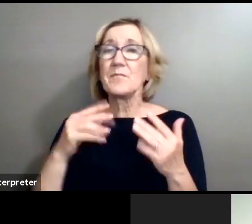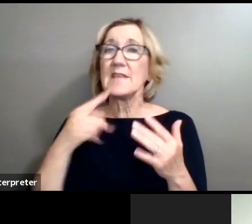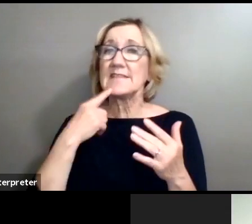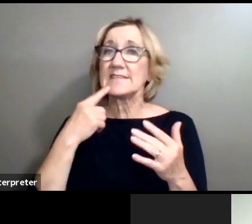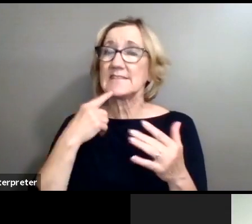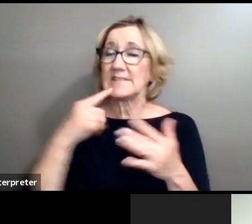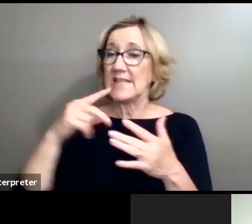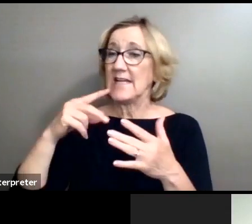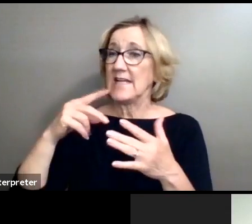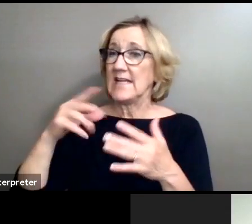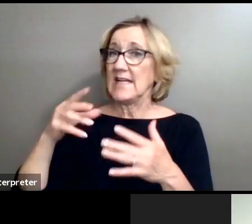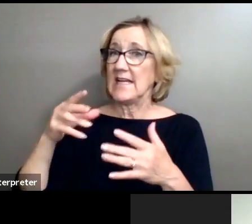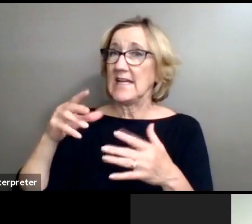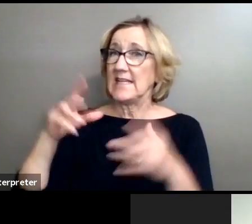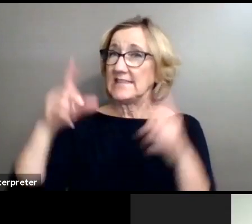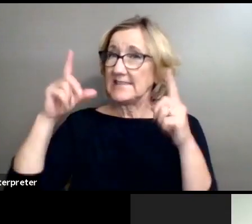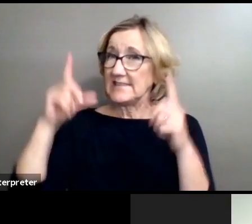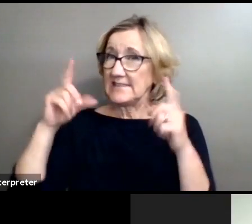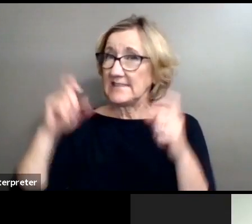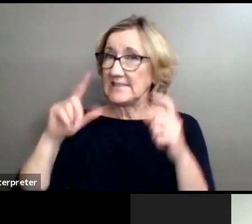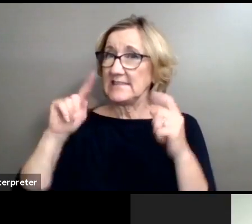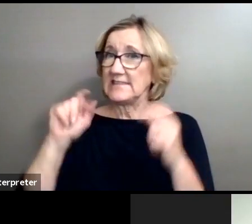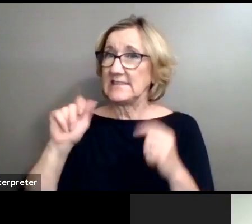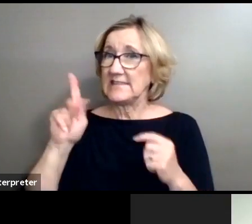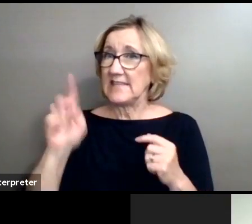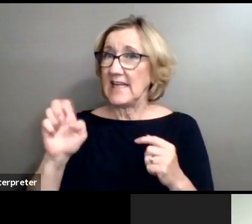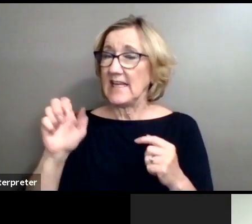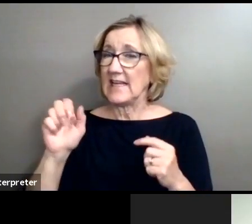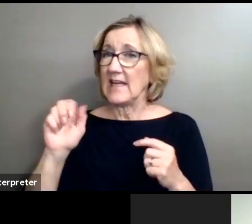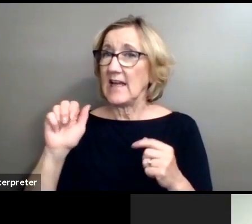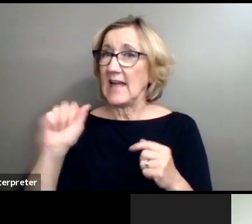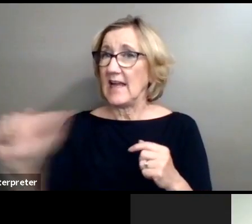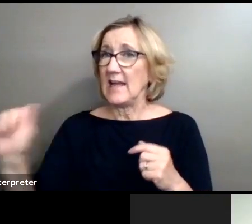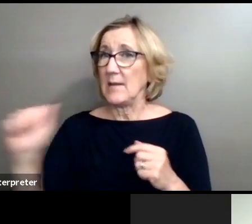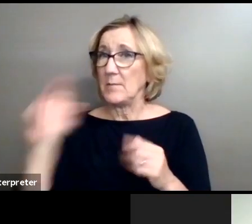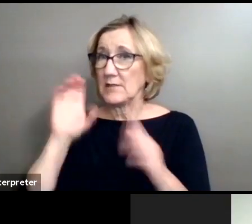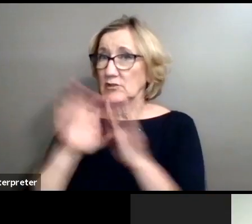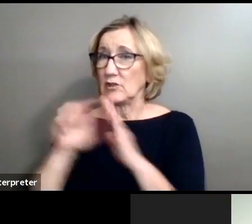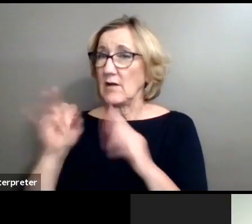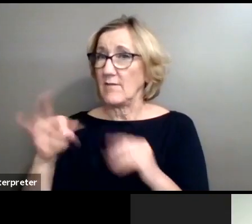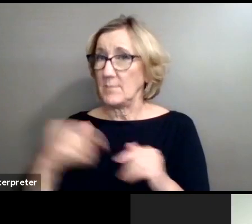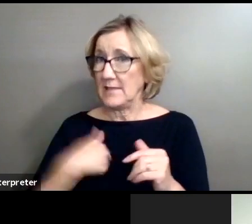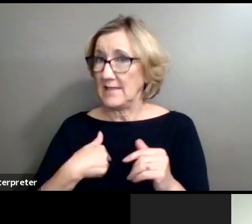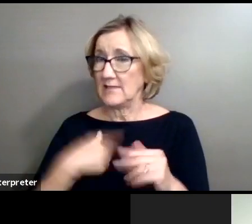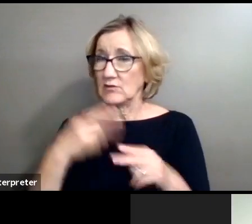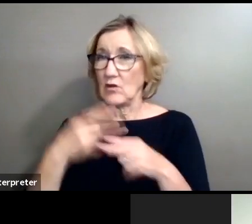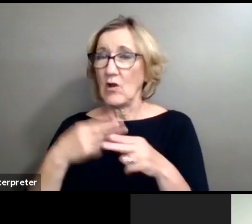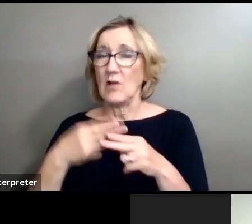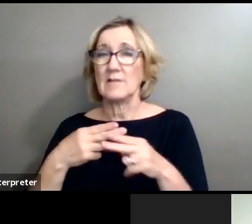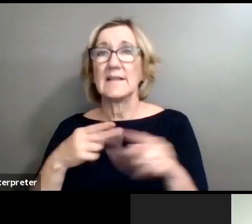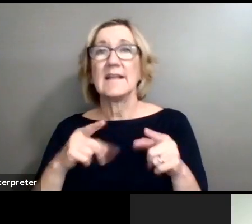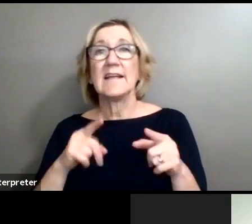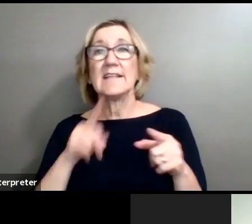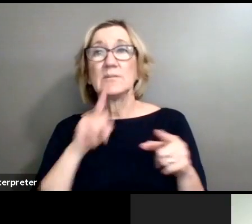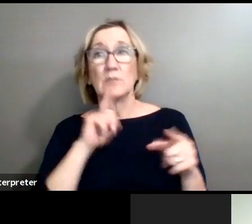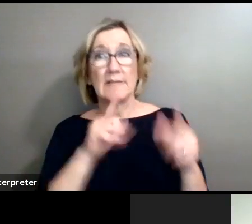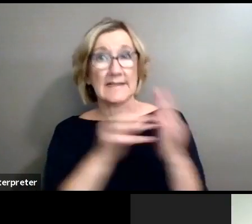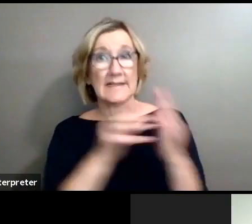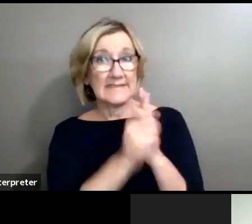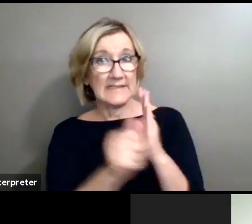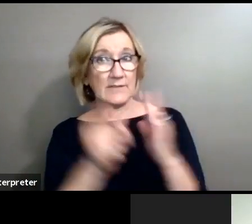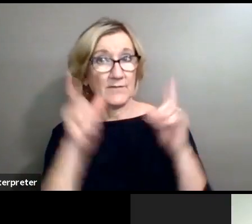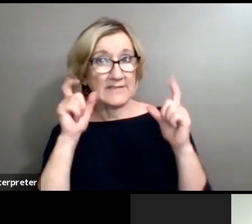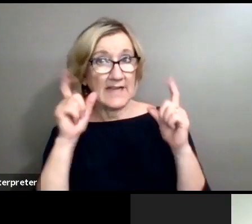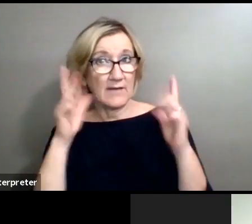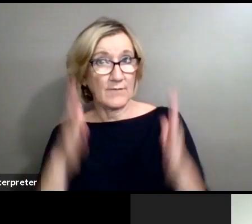James Van Der Zee. It is a story about a groundbreaking artist, a photographer who actually took pictures